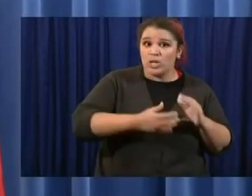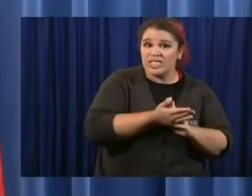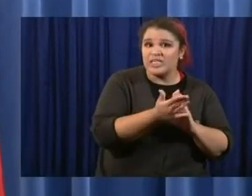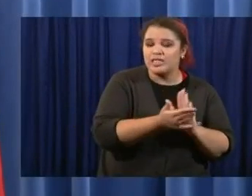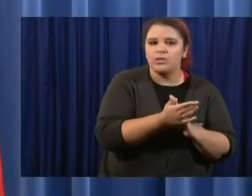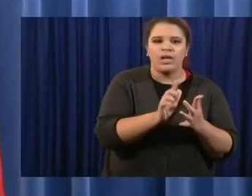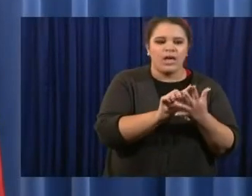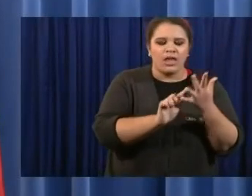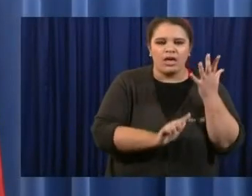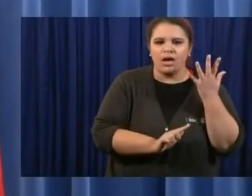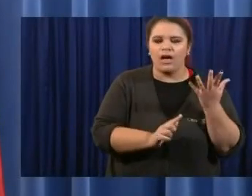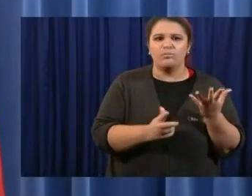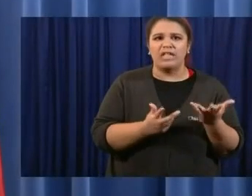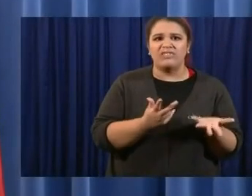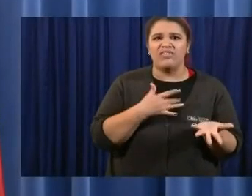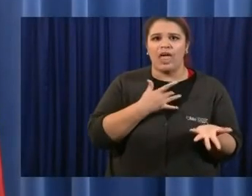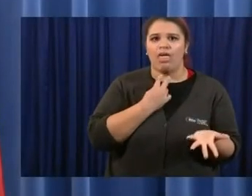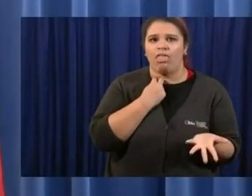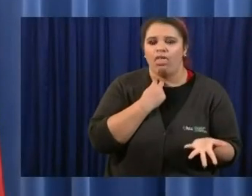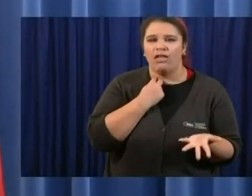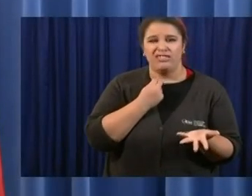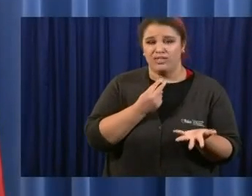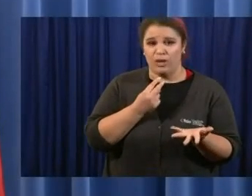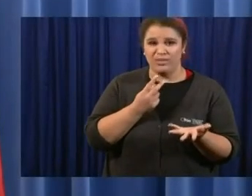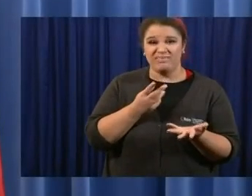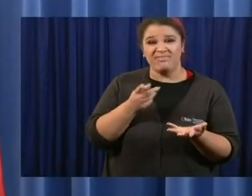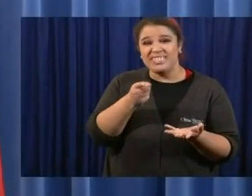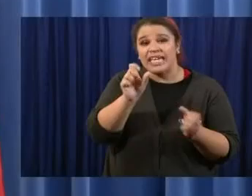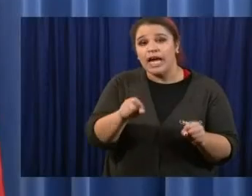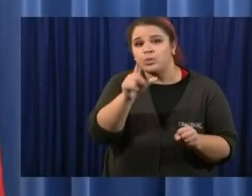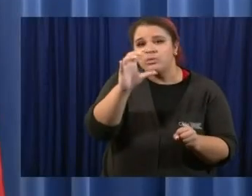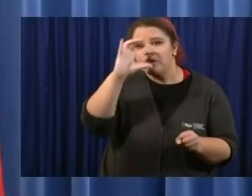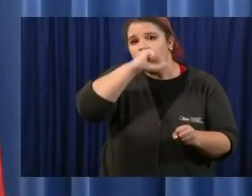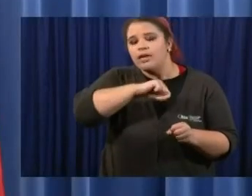when they can go back to work, or even just the timeframe, another week, two weeks, month?